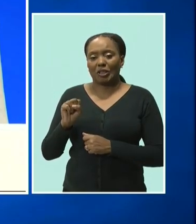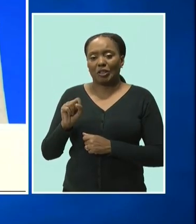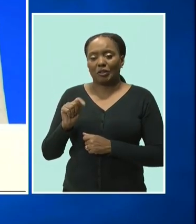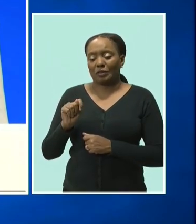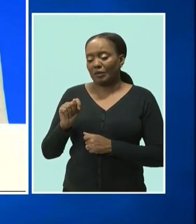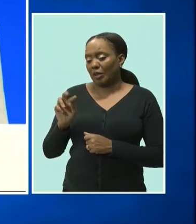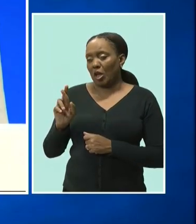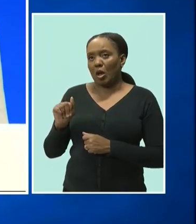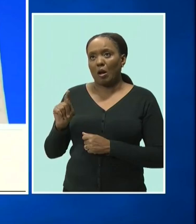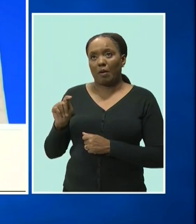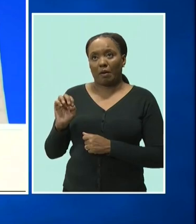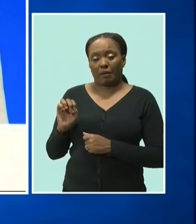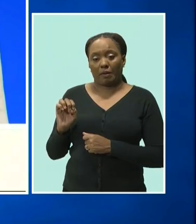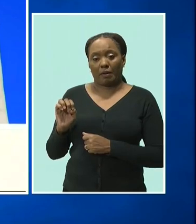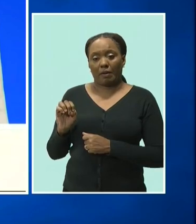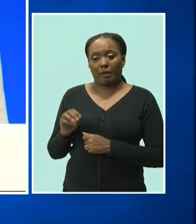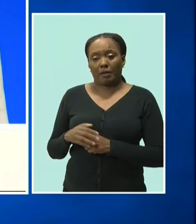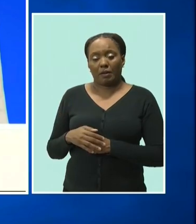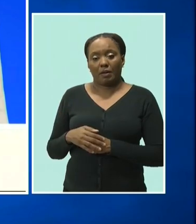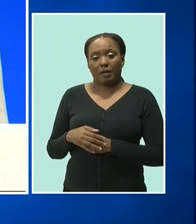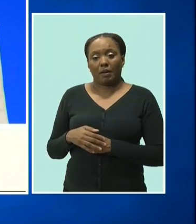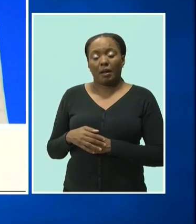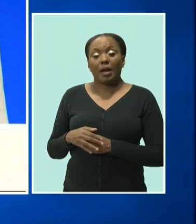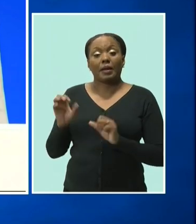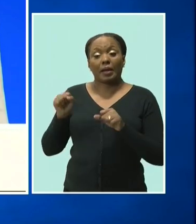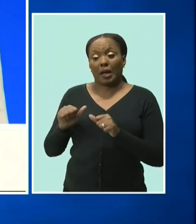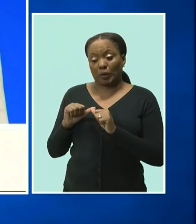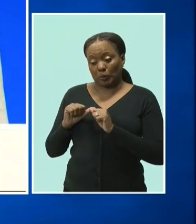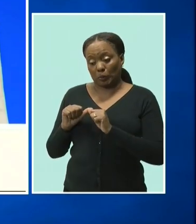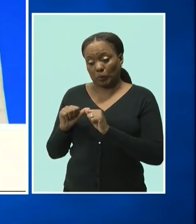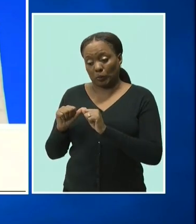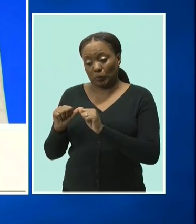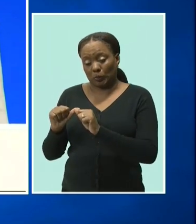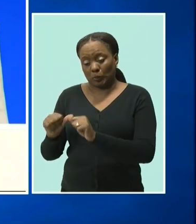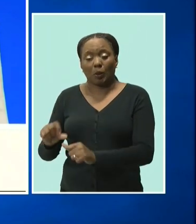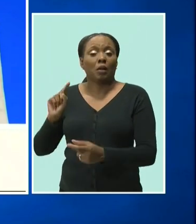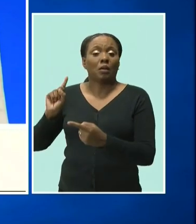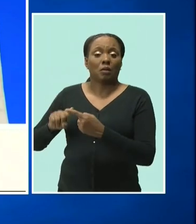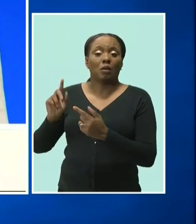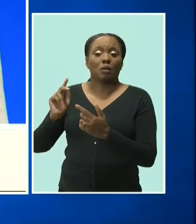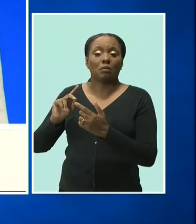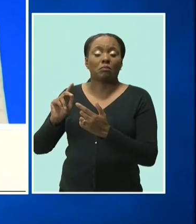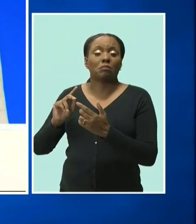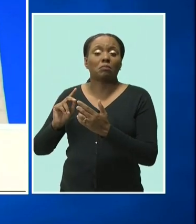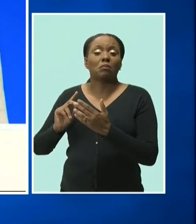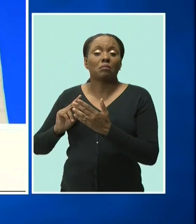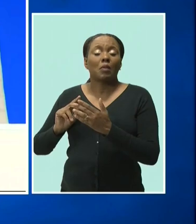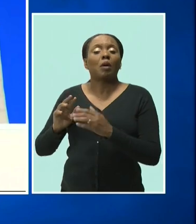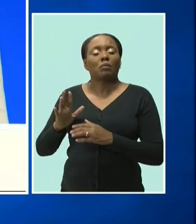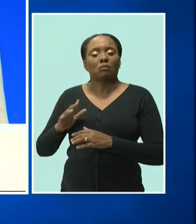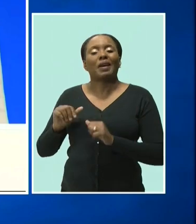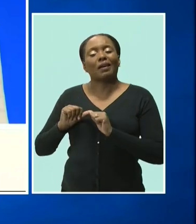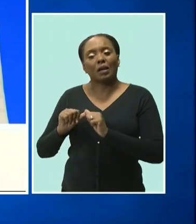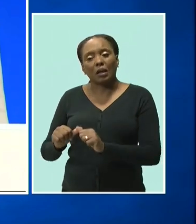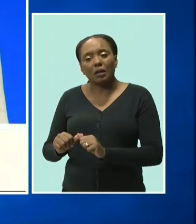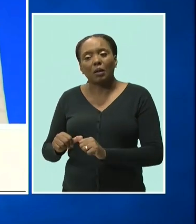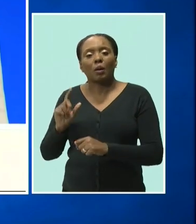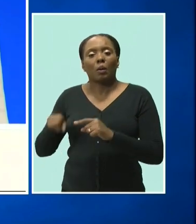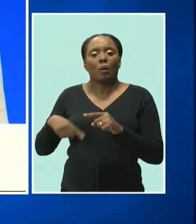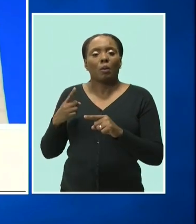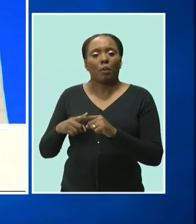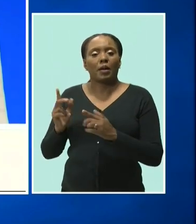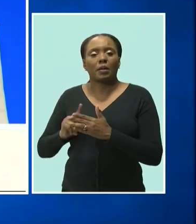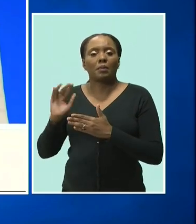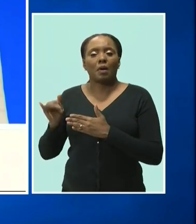And to roll over this borrowing for as long as the project continues to deliver some minimum rate of reduction in greenhouse gases or